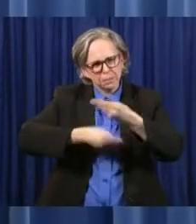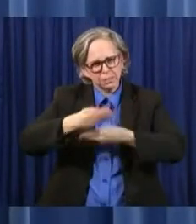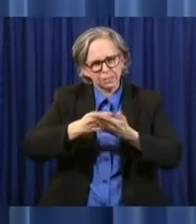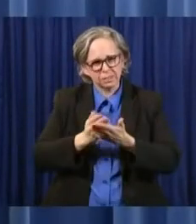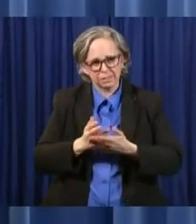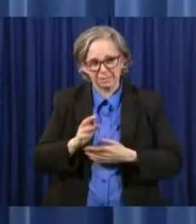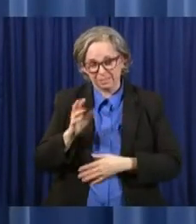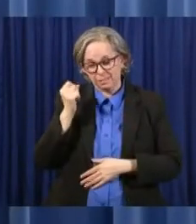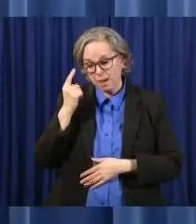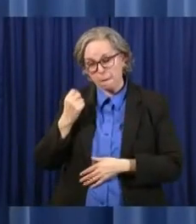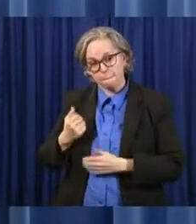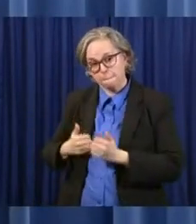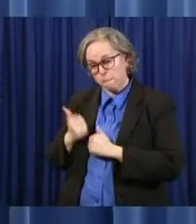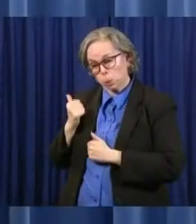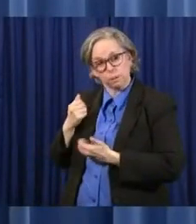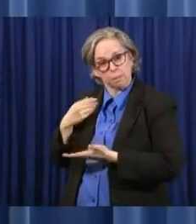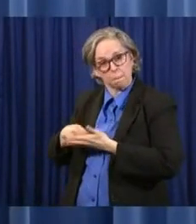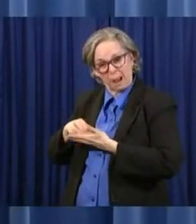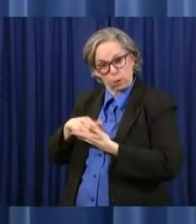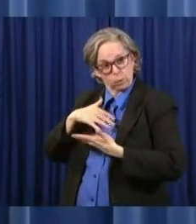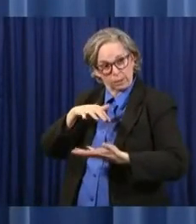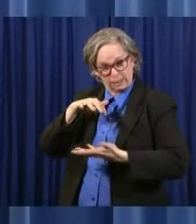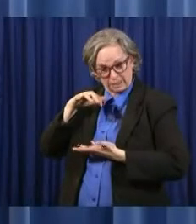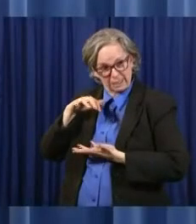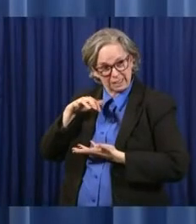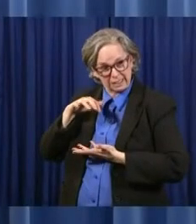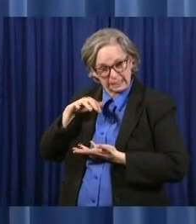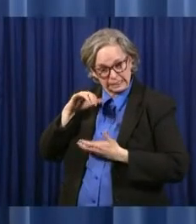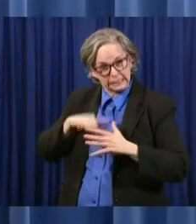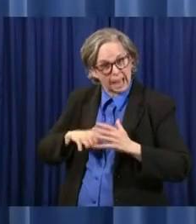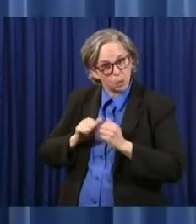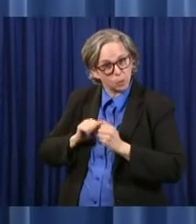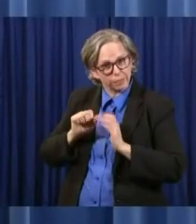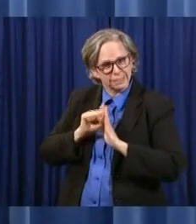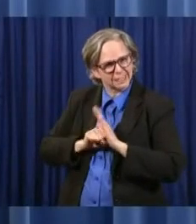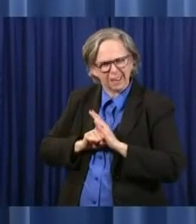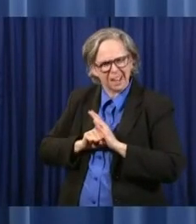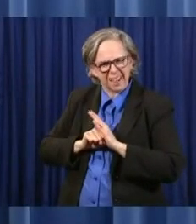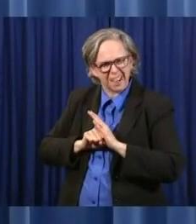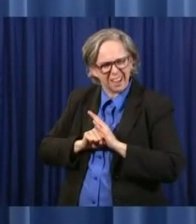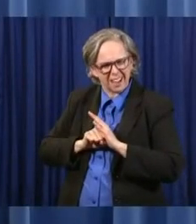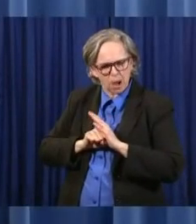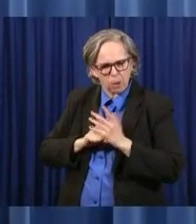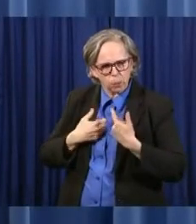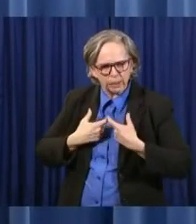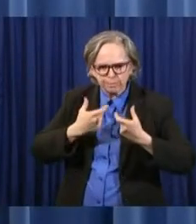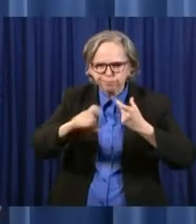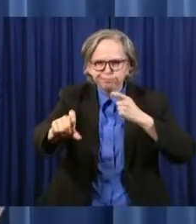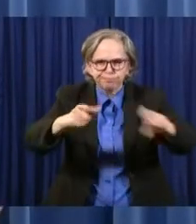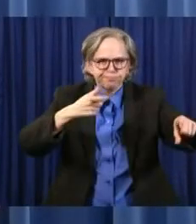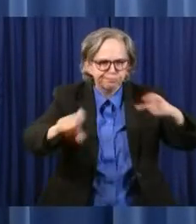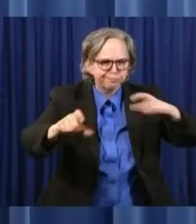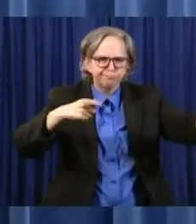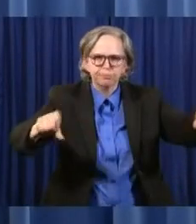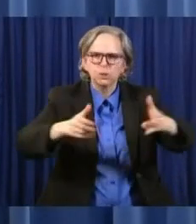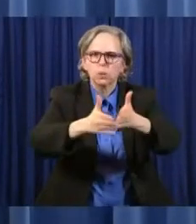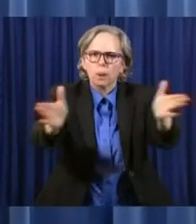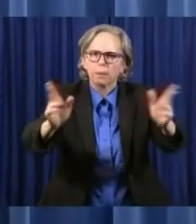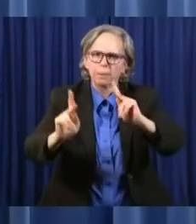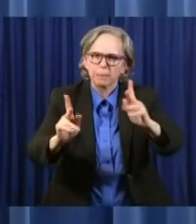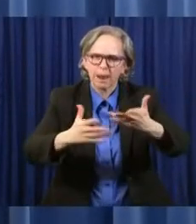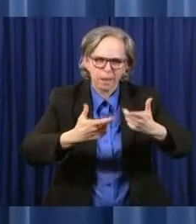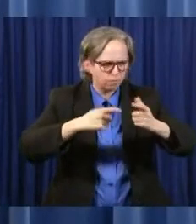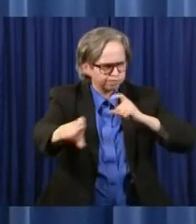it's not here to run, you know, the different agencies or different departments. It's it goes out into the communities.